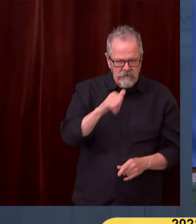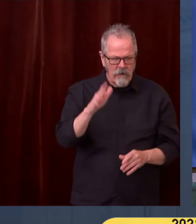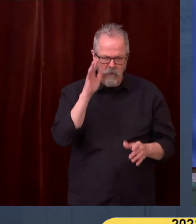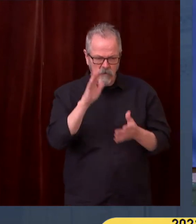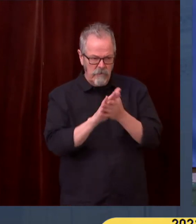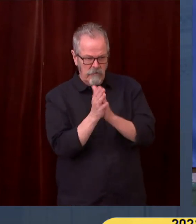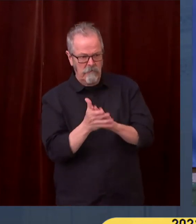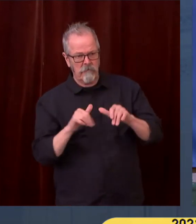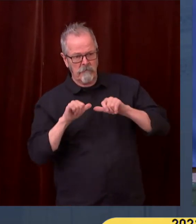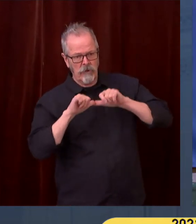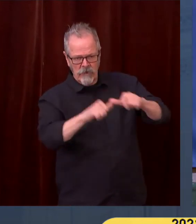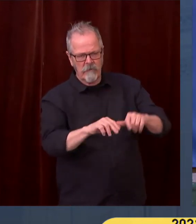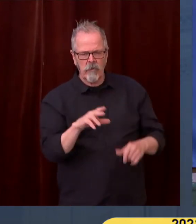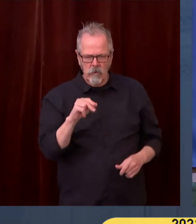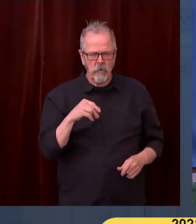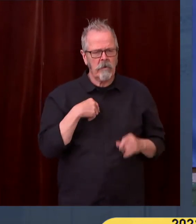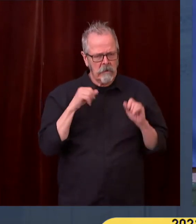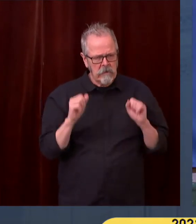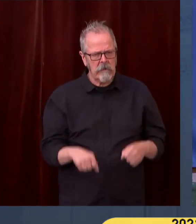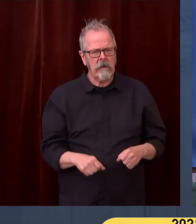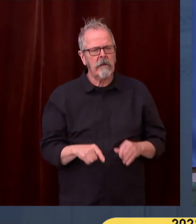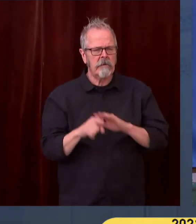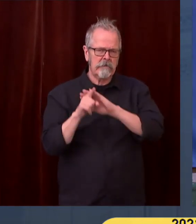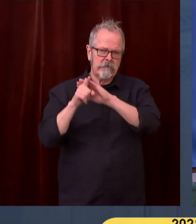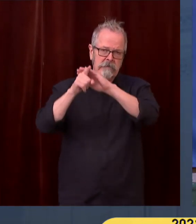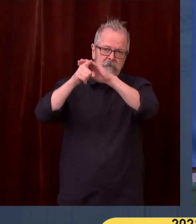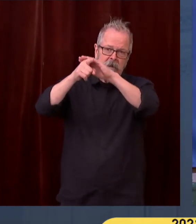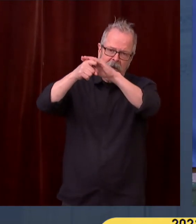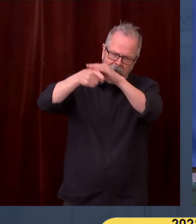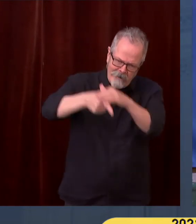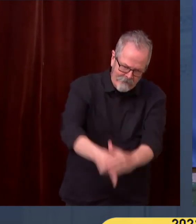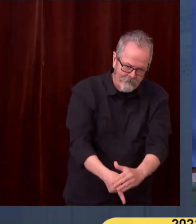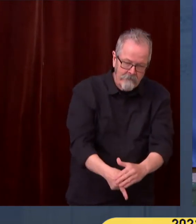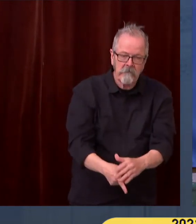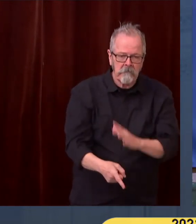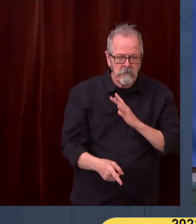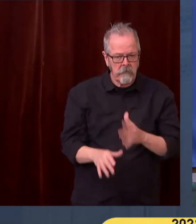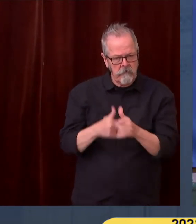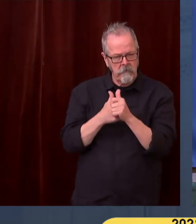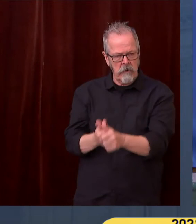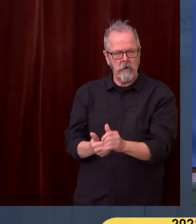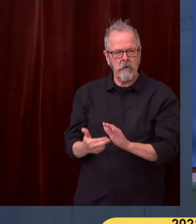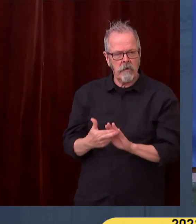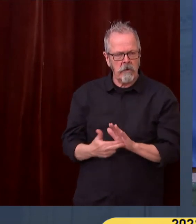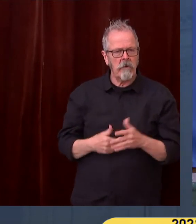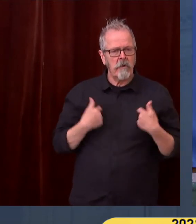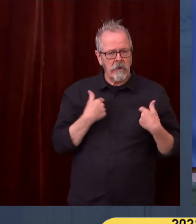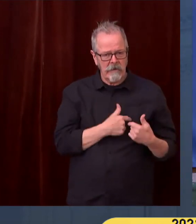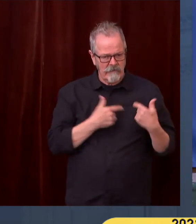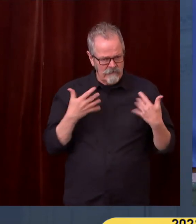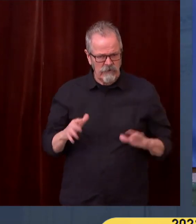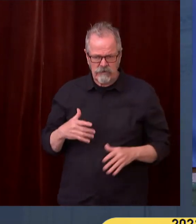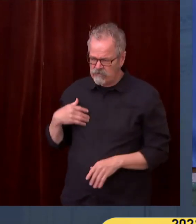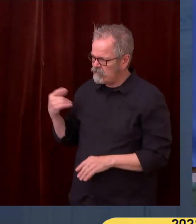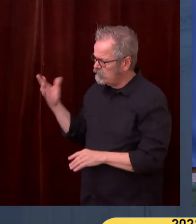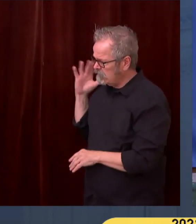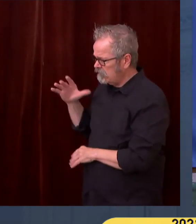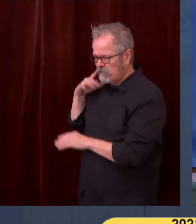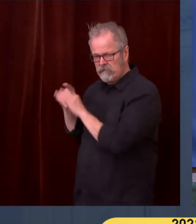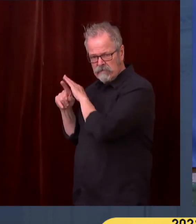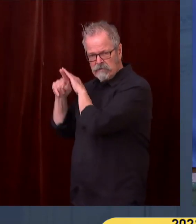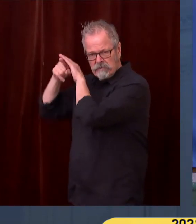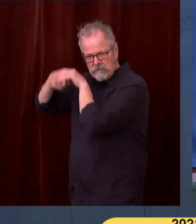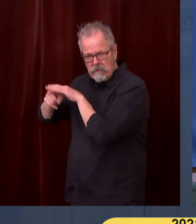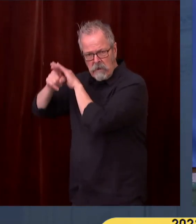these numbers down before, dramatically, in fairly short order, when our communities have come together to really put our